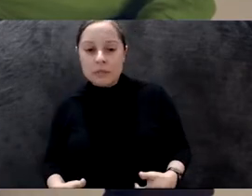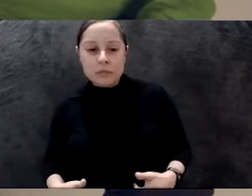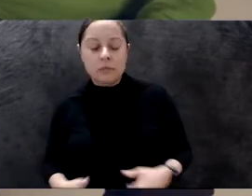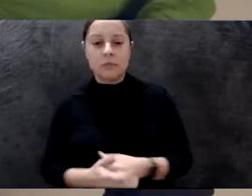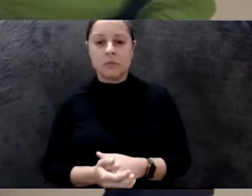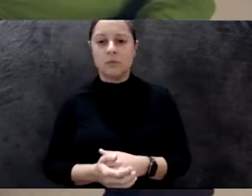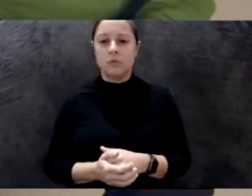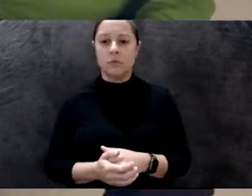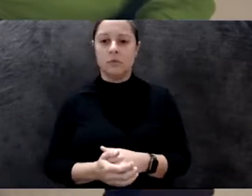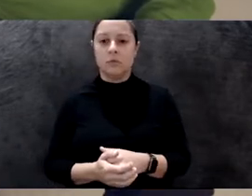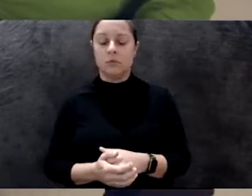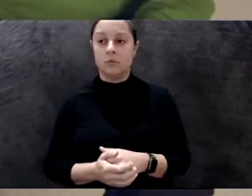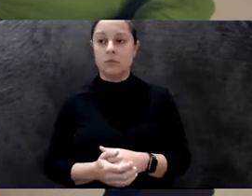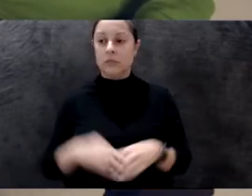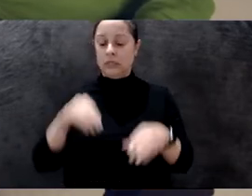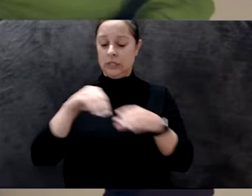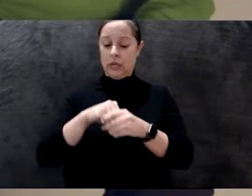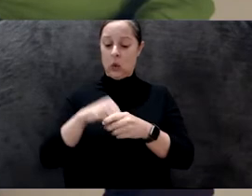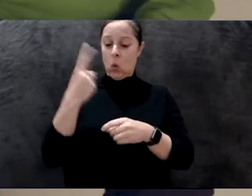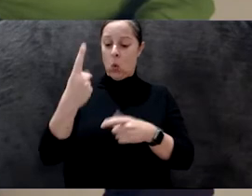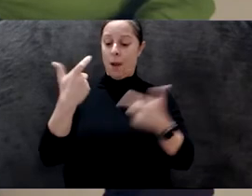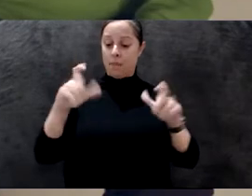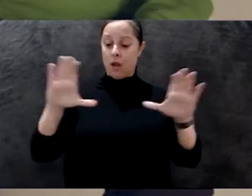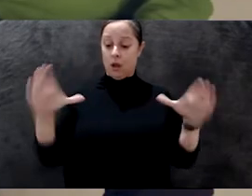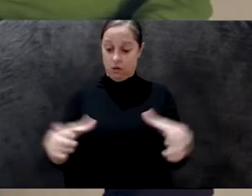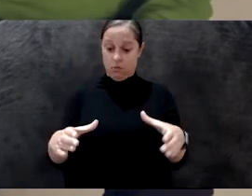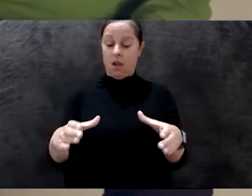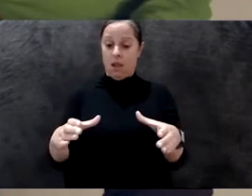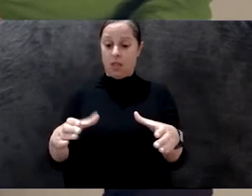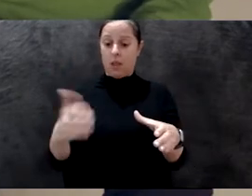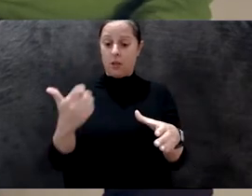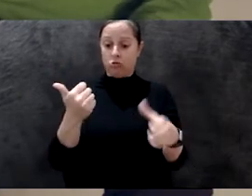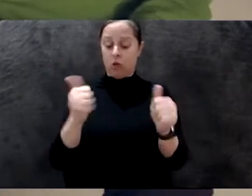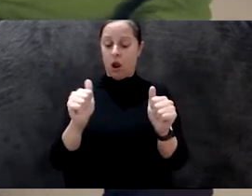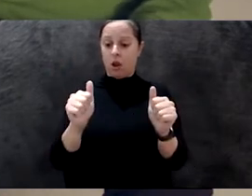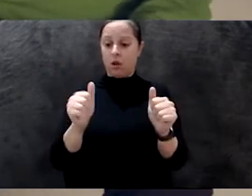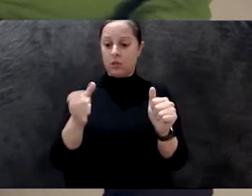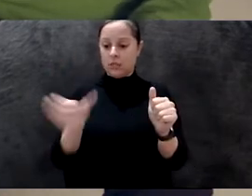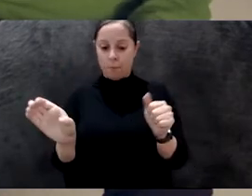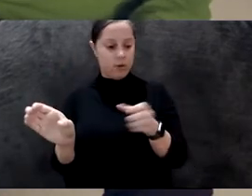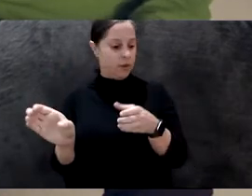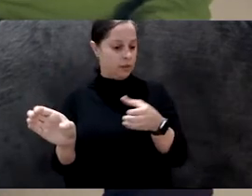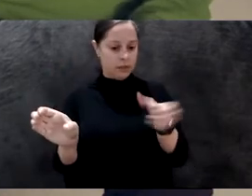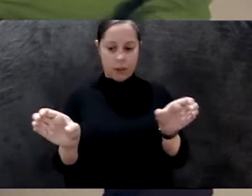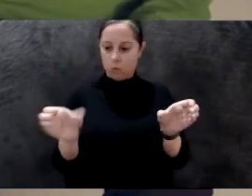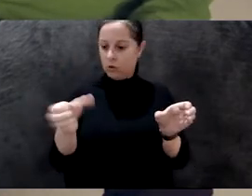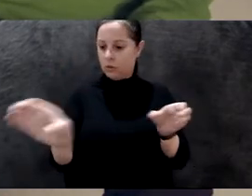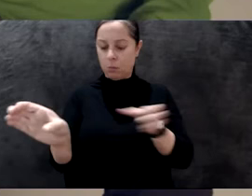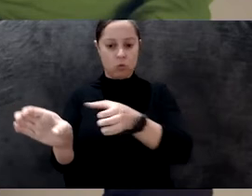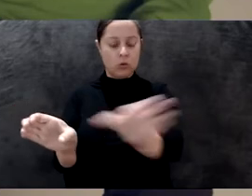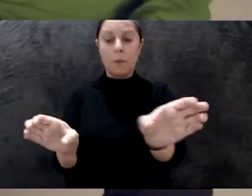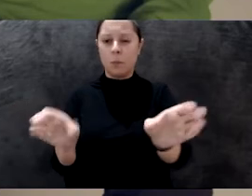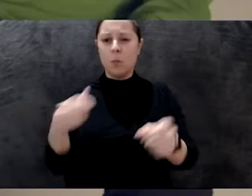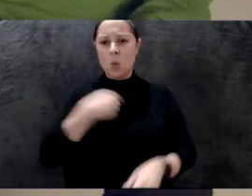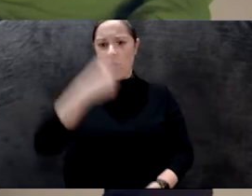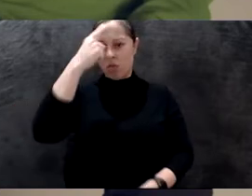and then we try to separate it again about a situated knowledge that each has. think so, you know, when we think today, how much this